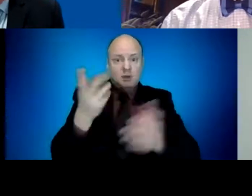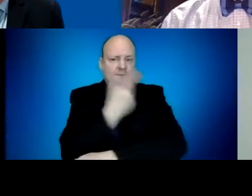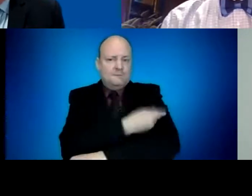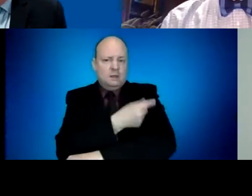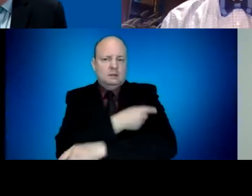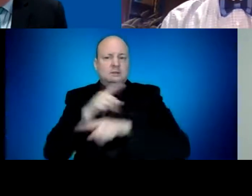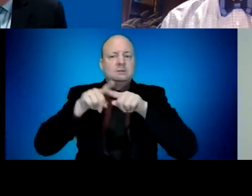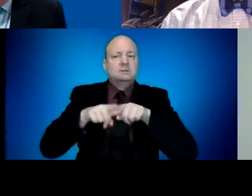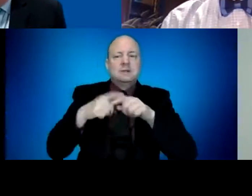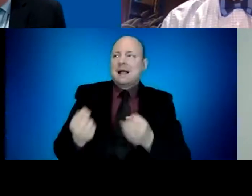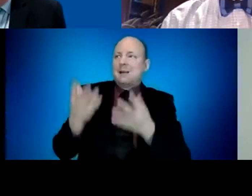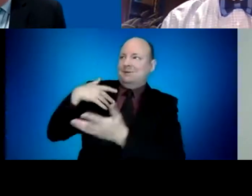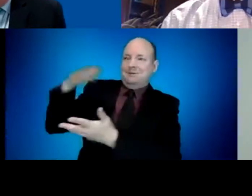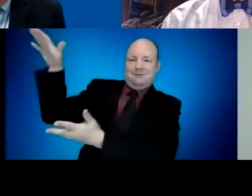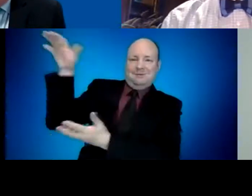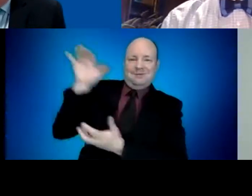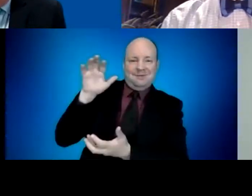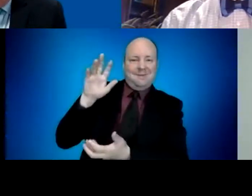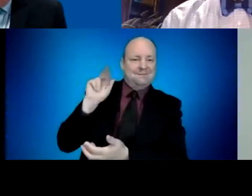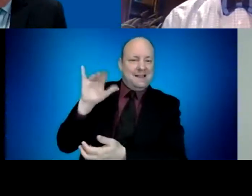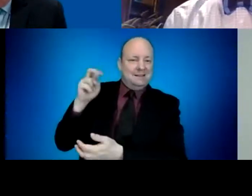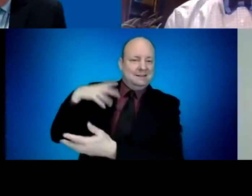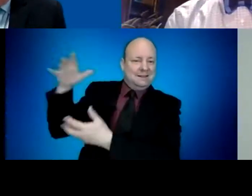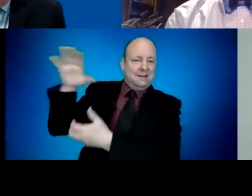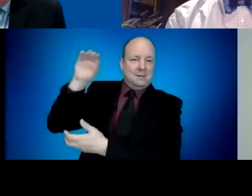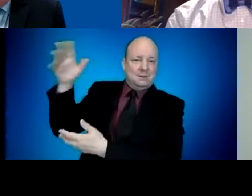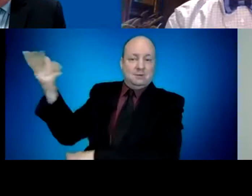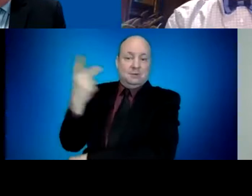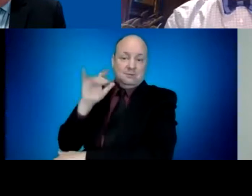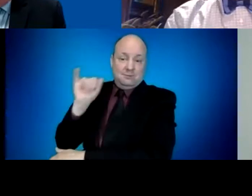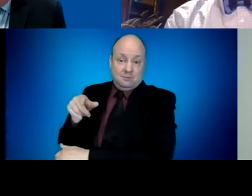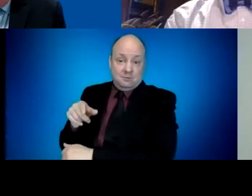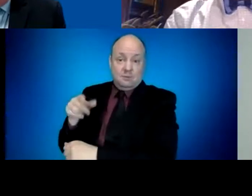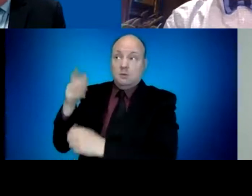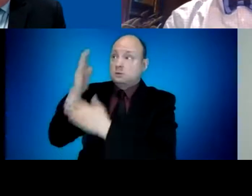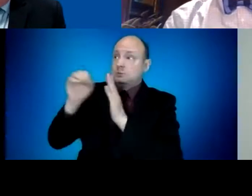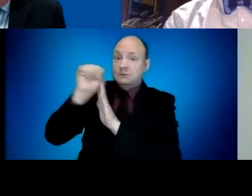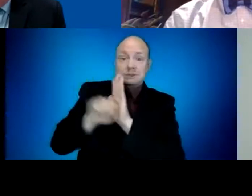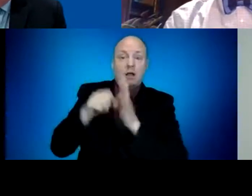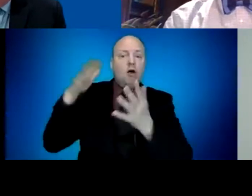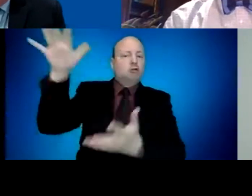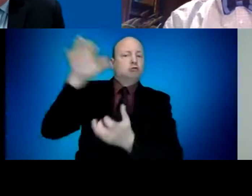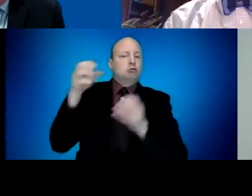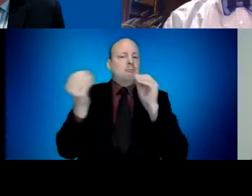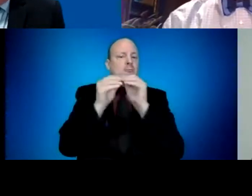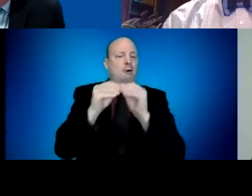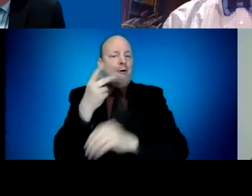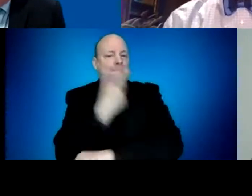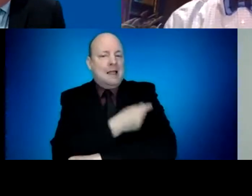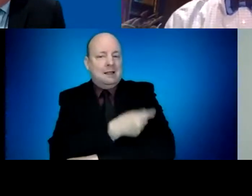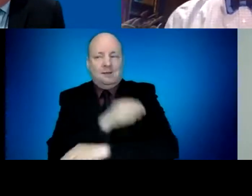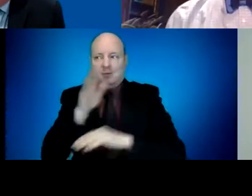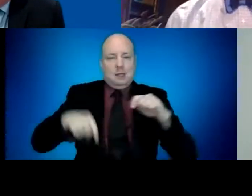more vaccine per hundred thousand residents than we have. And so so I think we're we're getting vaccine out quickly. We just need more of it.